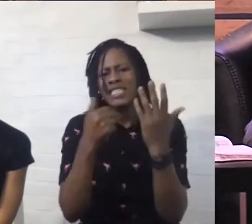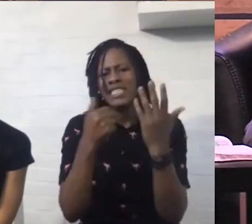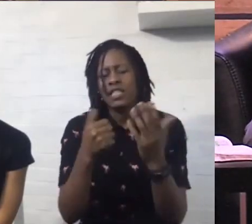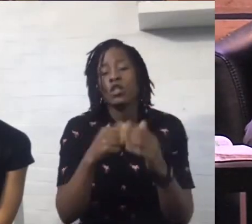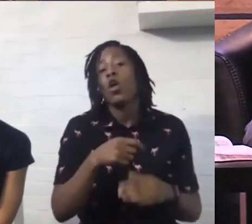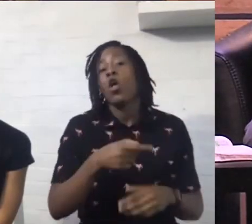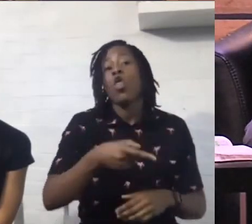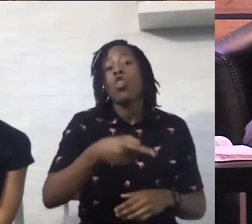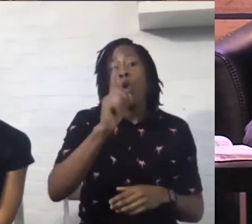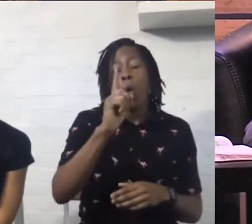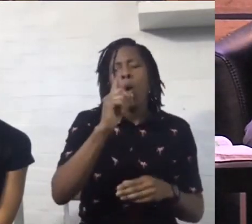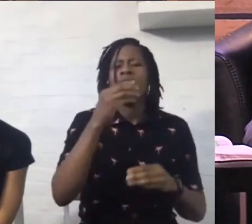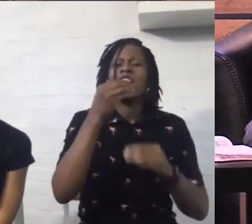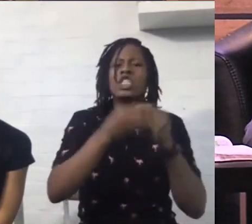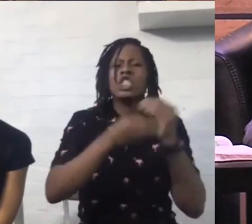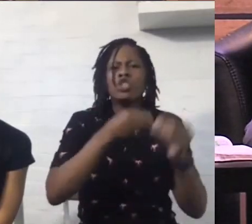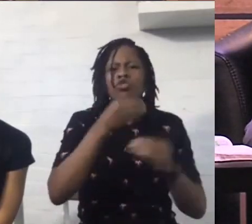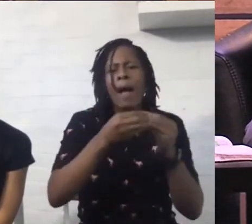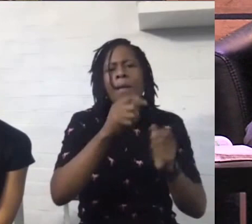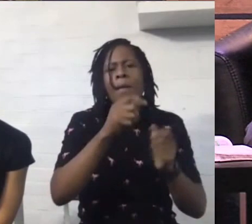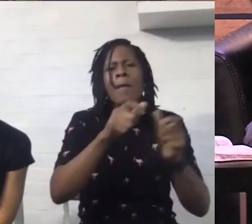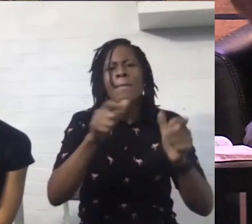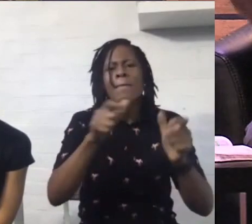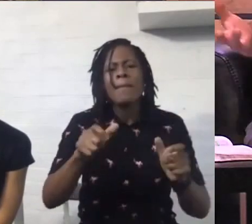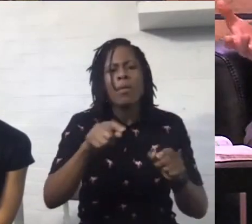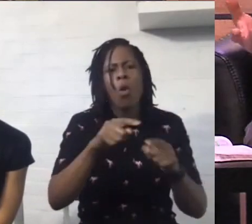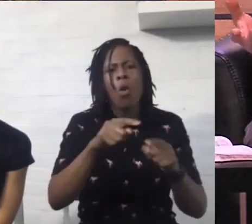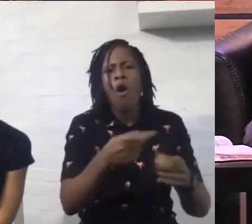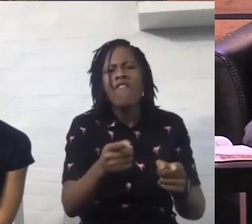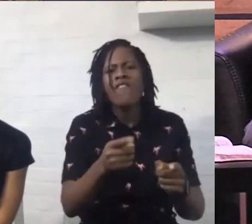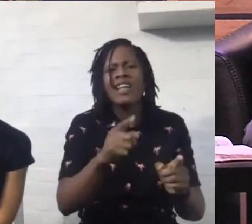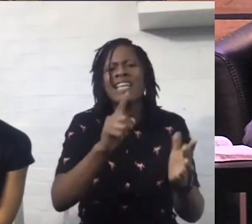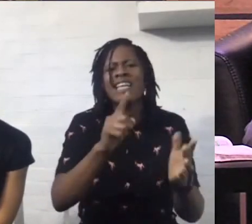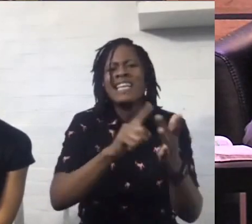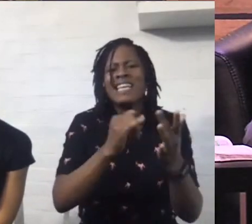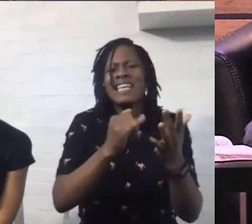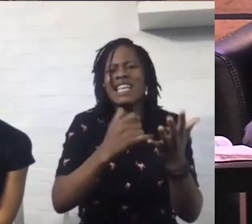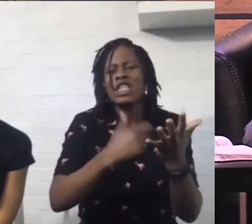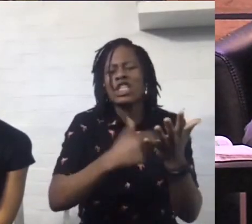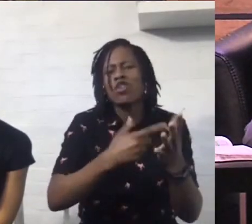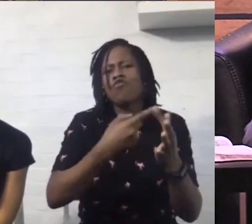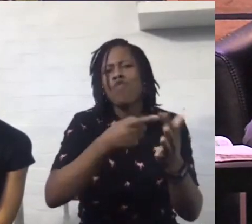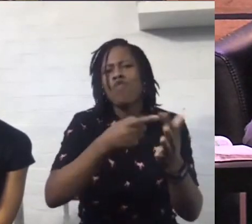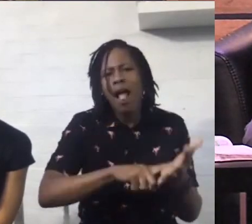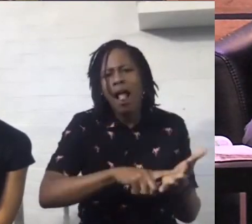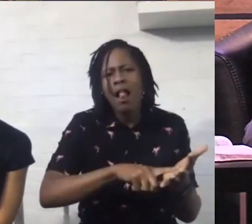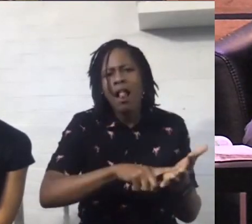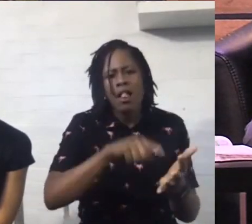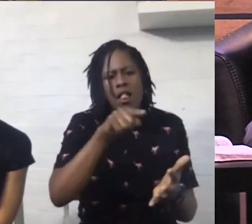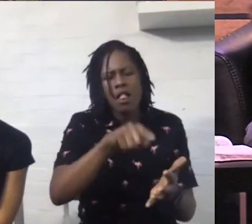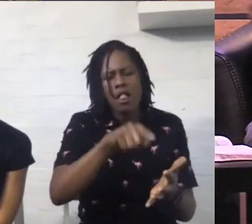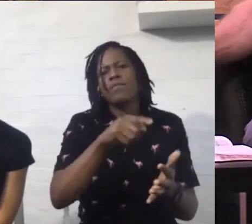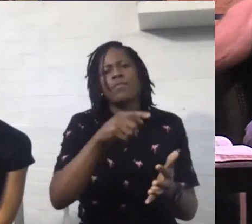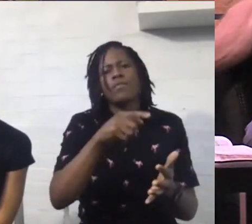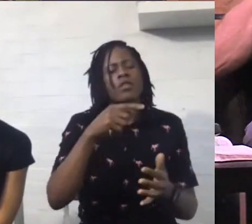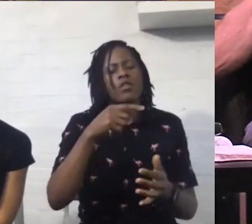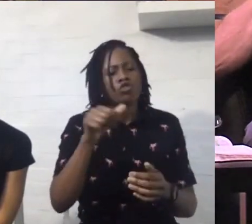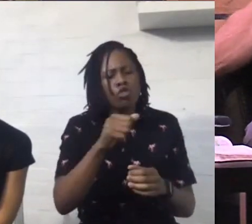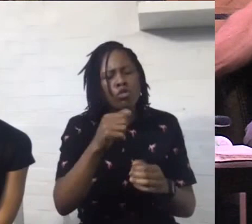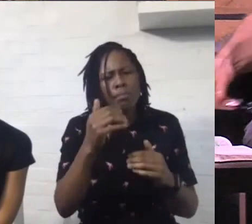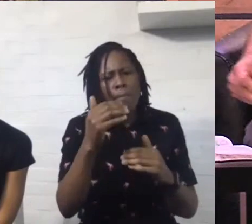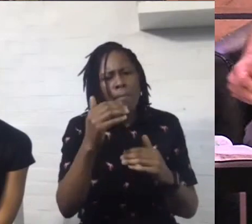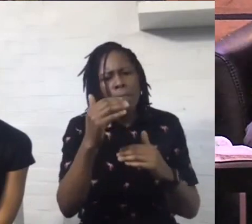should build their altar of offering and there's this